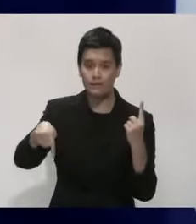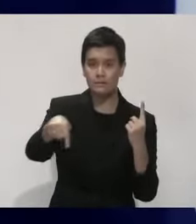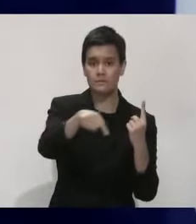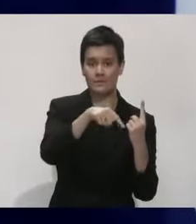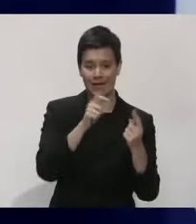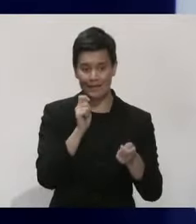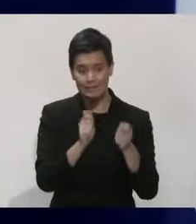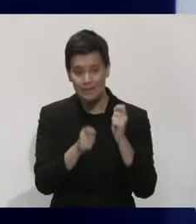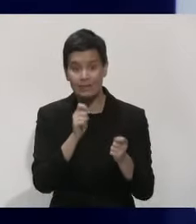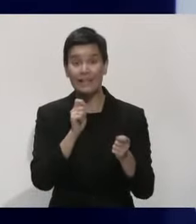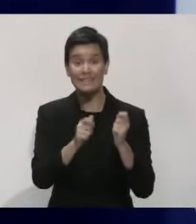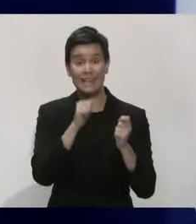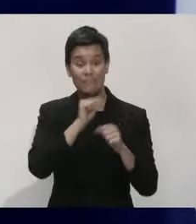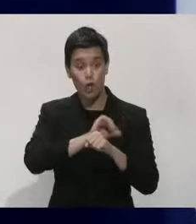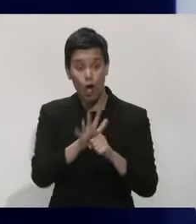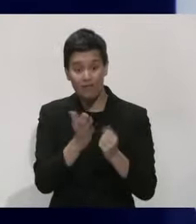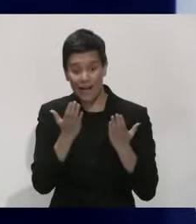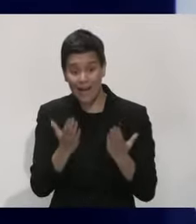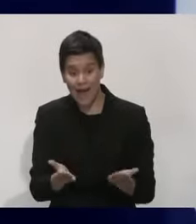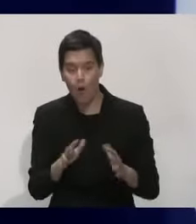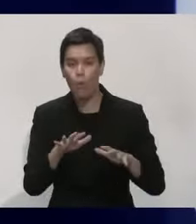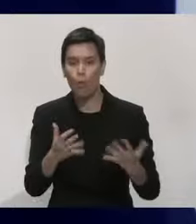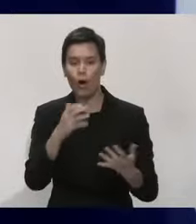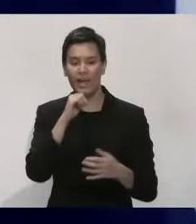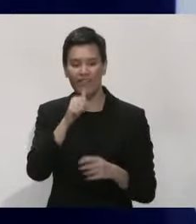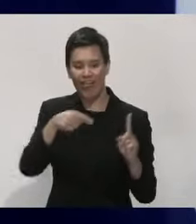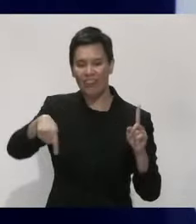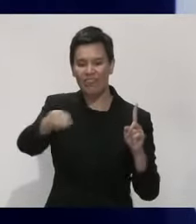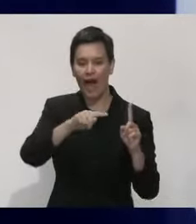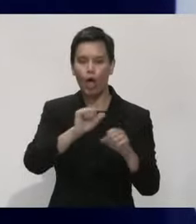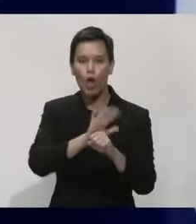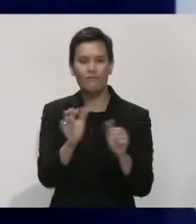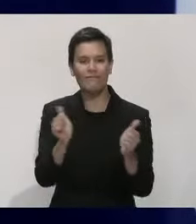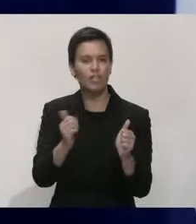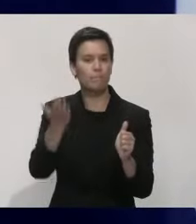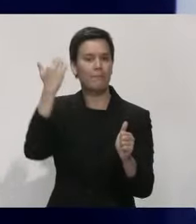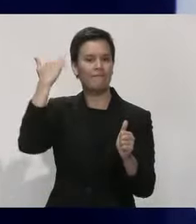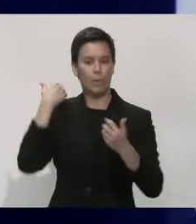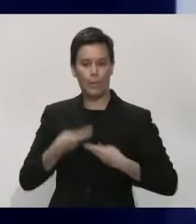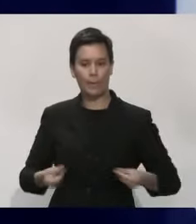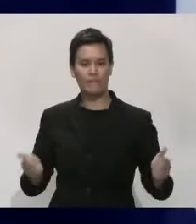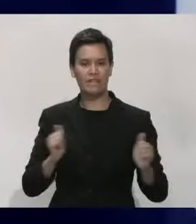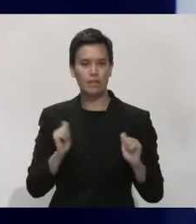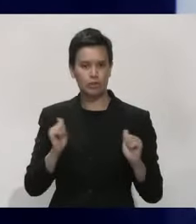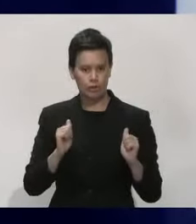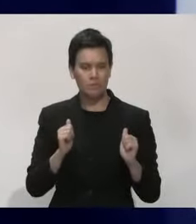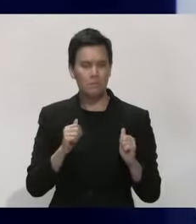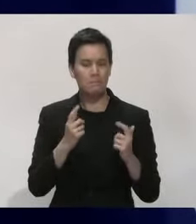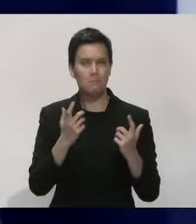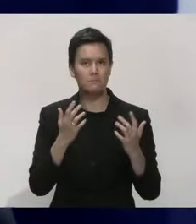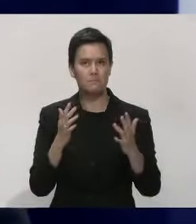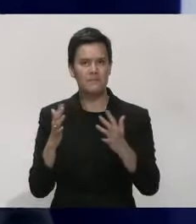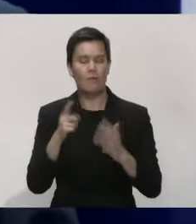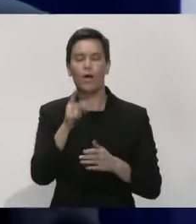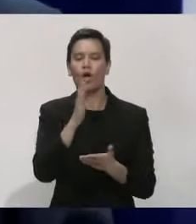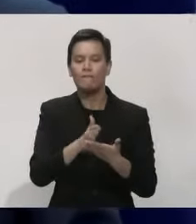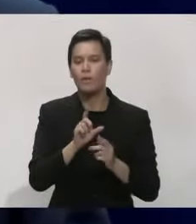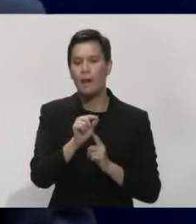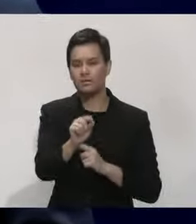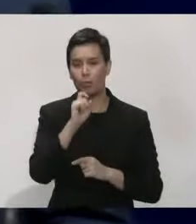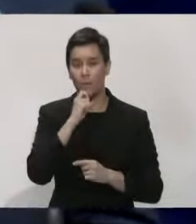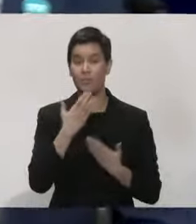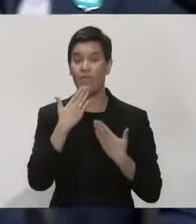colleagues to see if he could have got the infection from one of them, there were no other cases, but we'll confirm that. Yeah, so – yeah. Okay. Thanks,